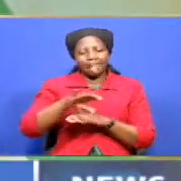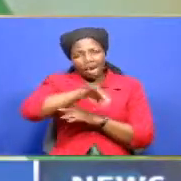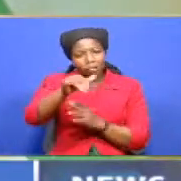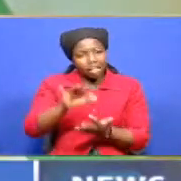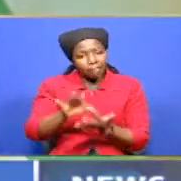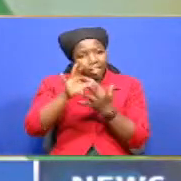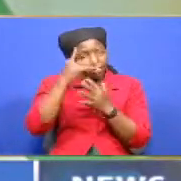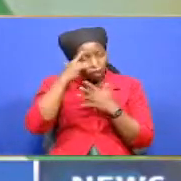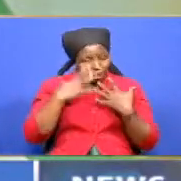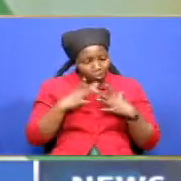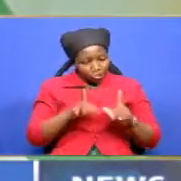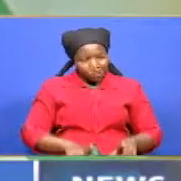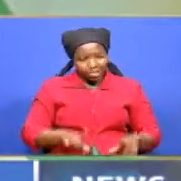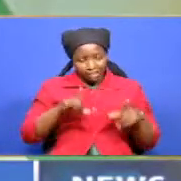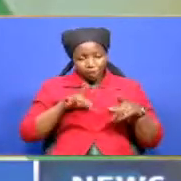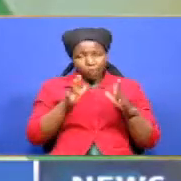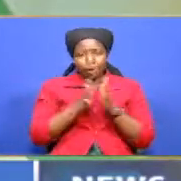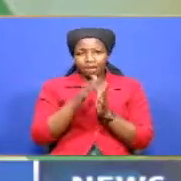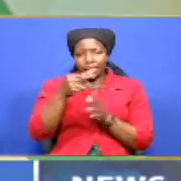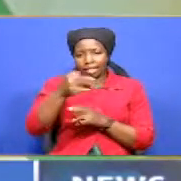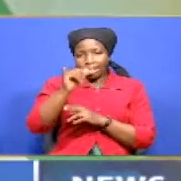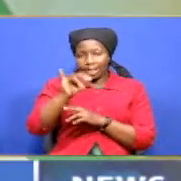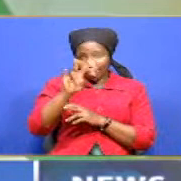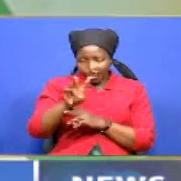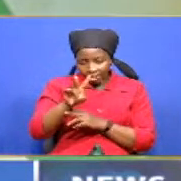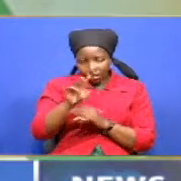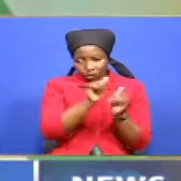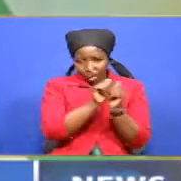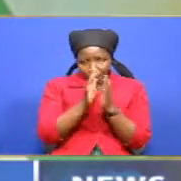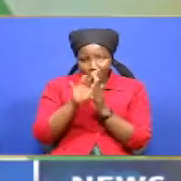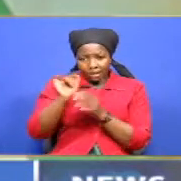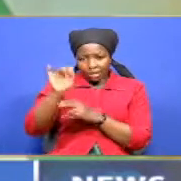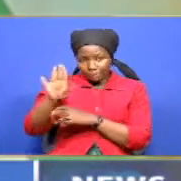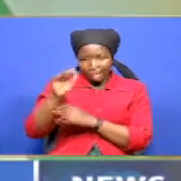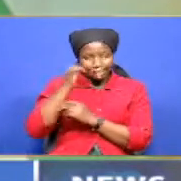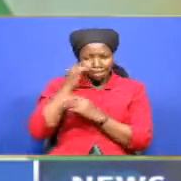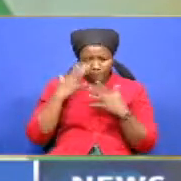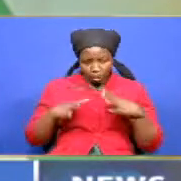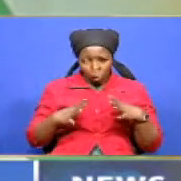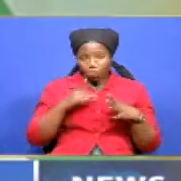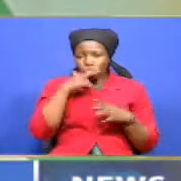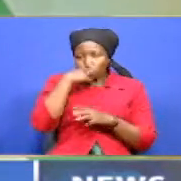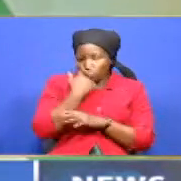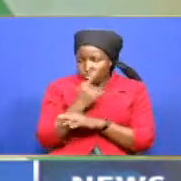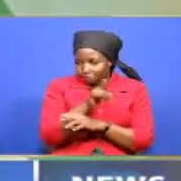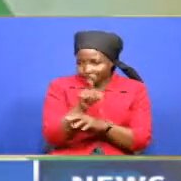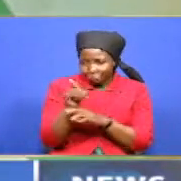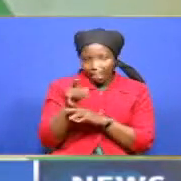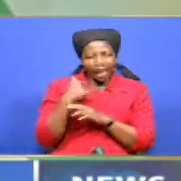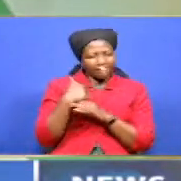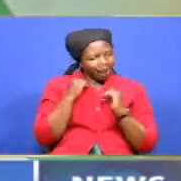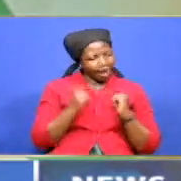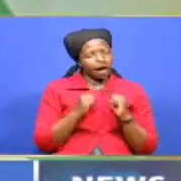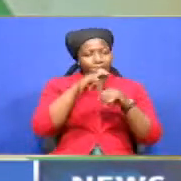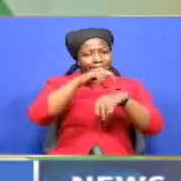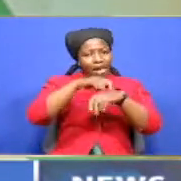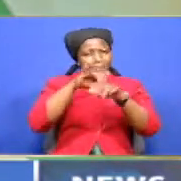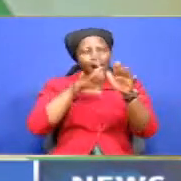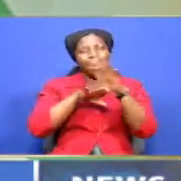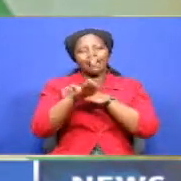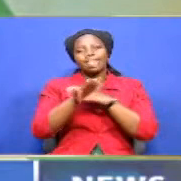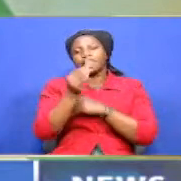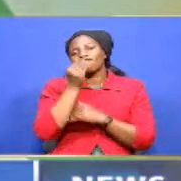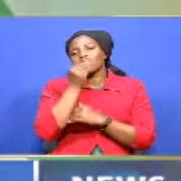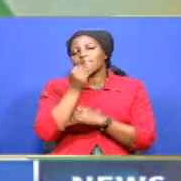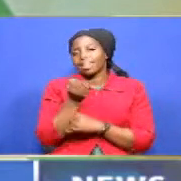for persons living with HIV as well as tuberculosis patients who are having a hard time accessing food and